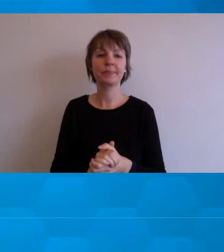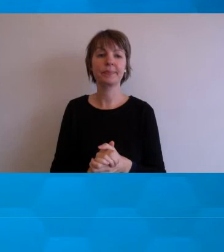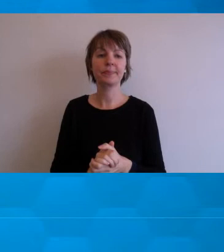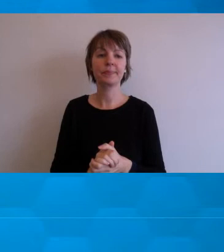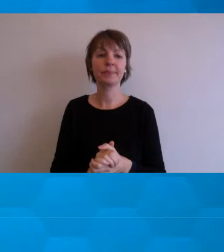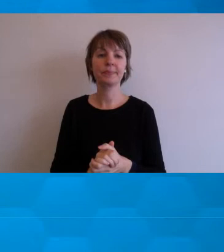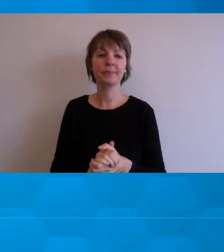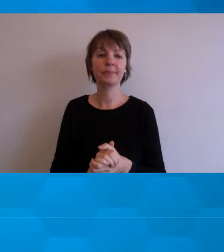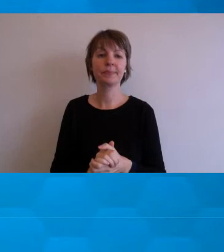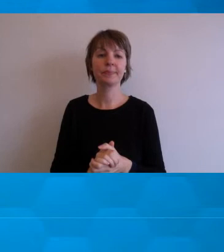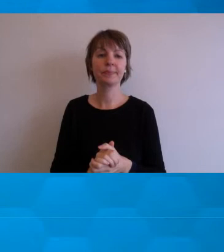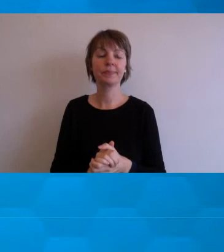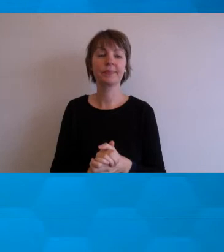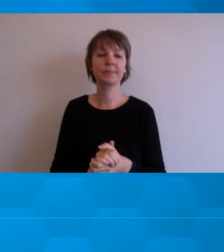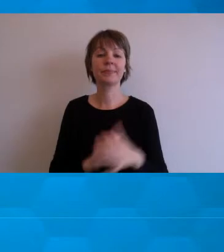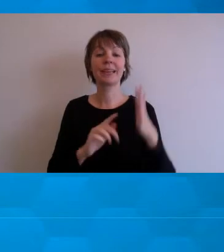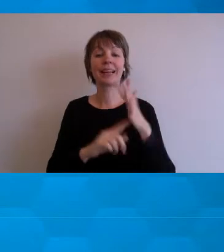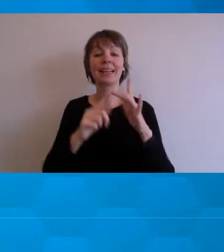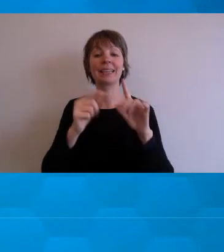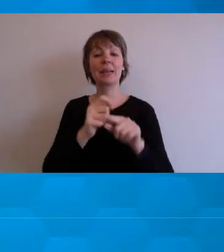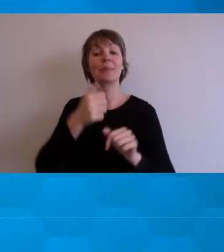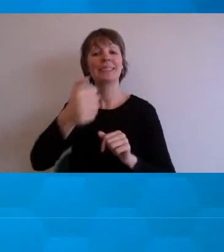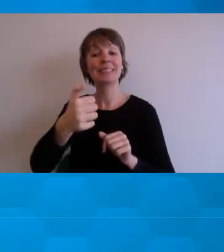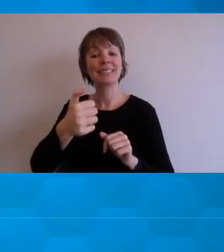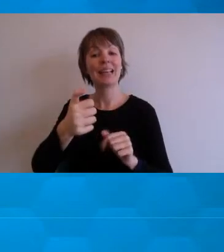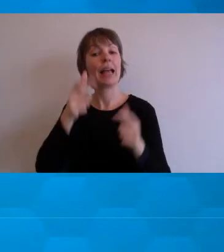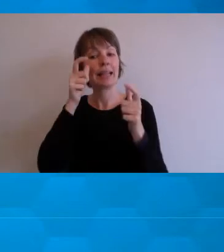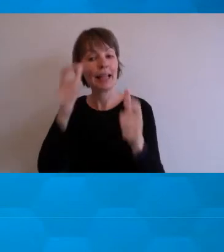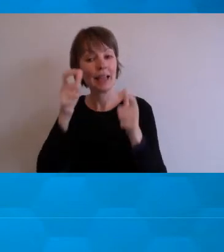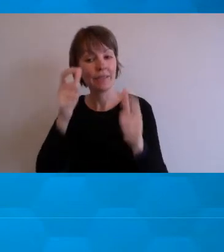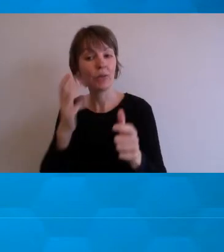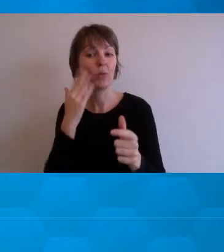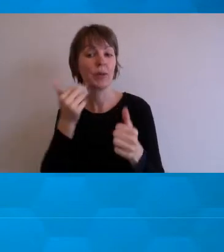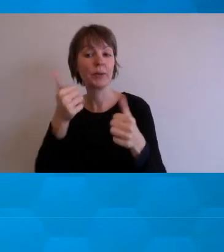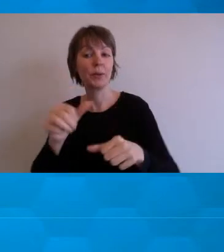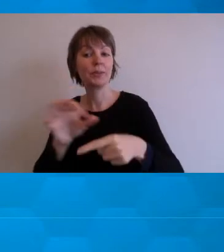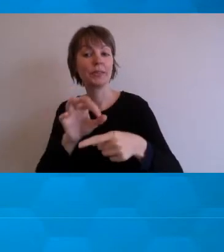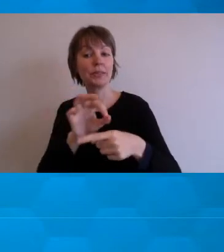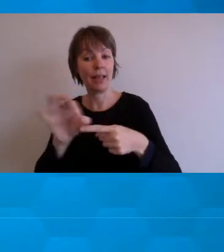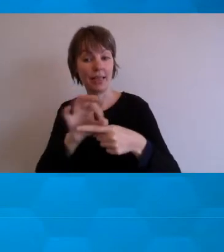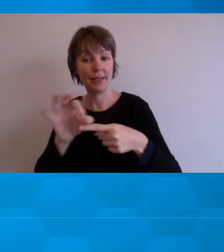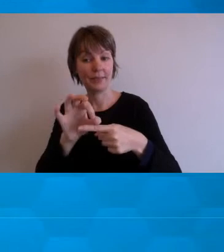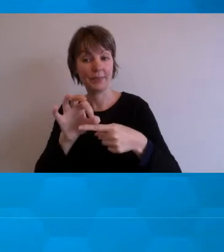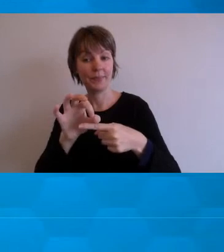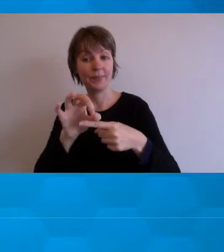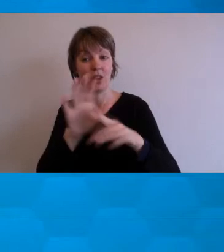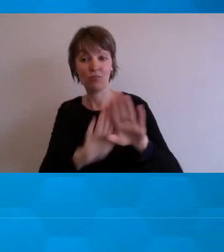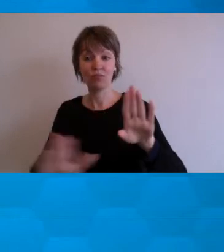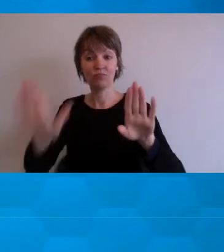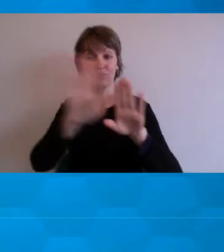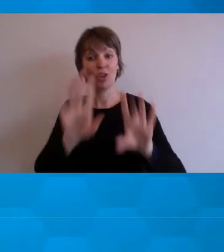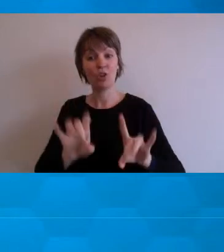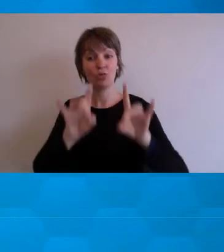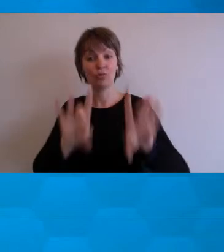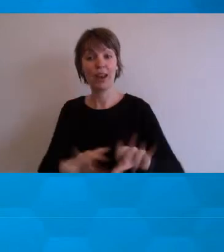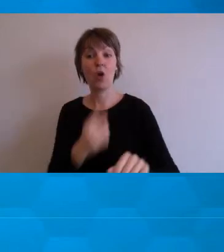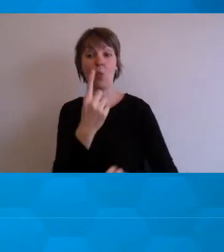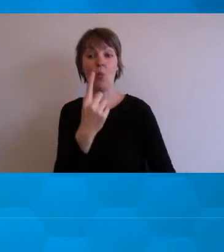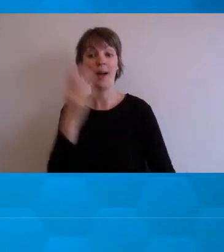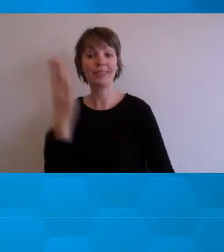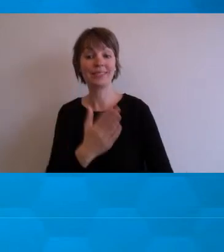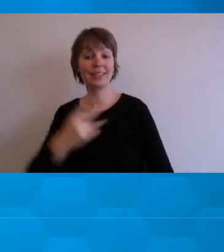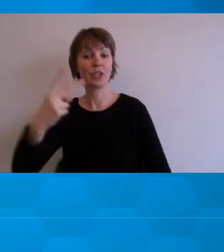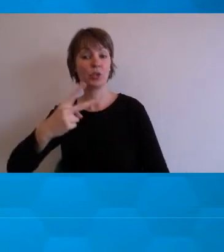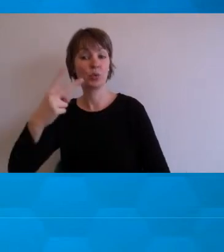Tip number six. Be careful when using colour. In Australia, approximately one in 12 men have a colour vision